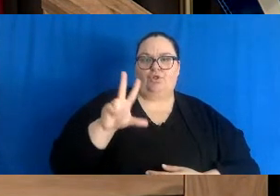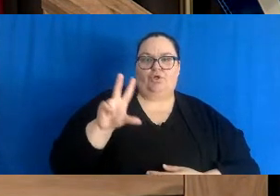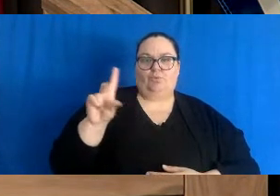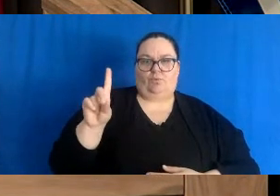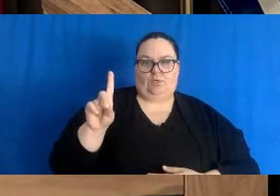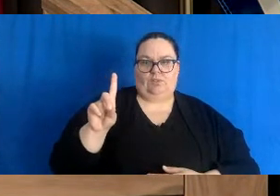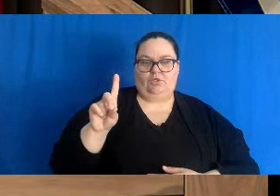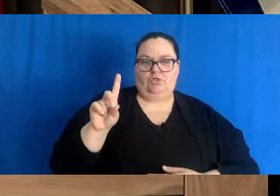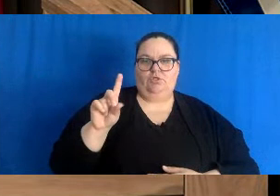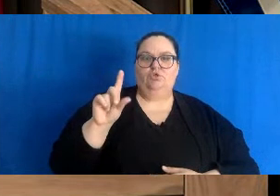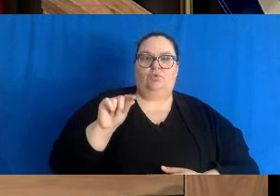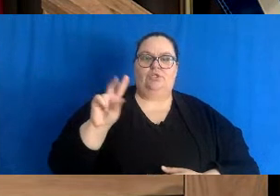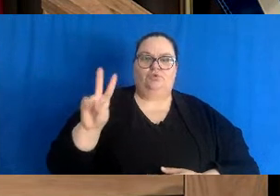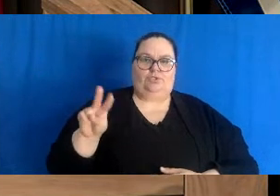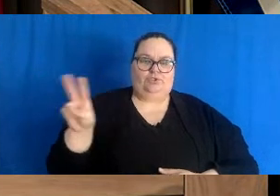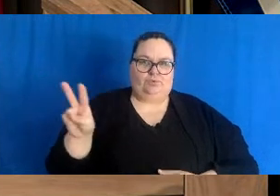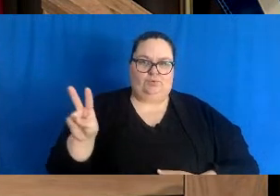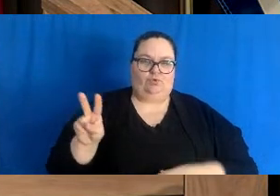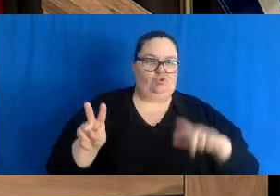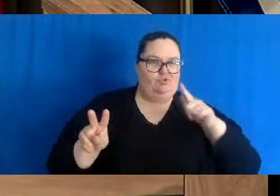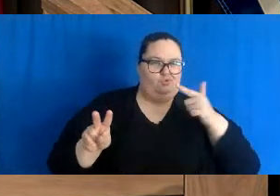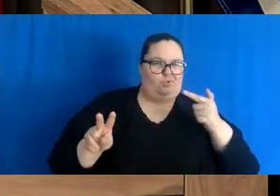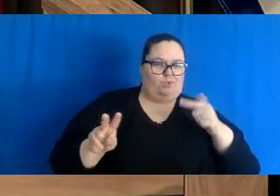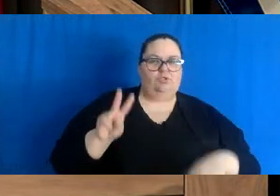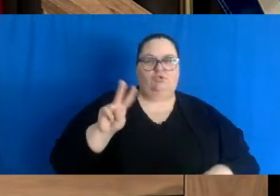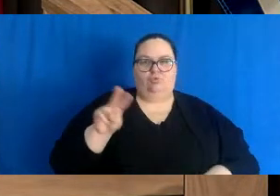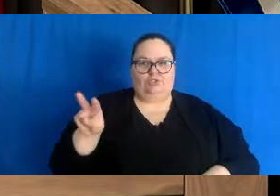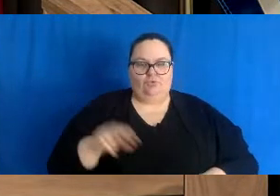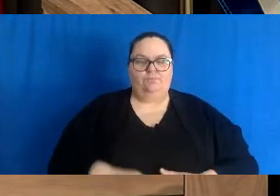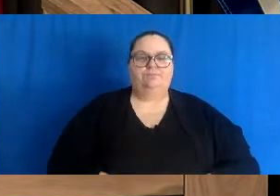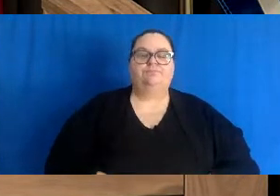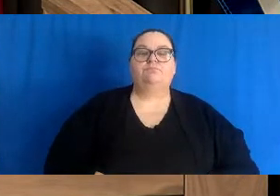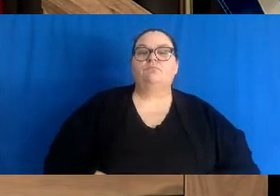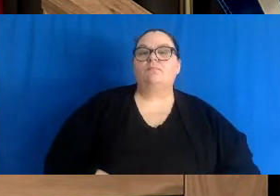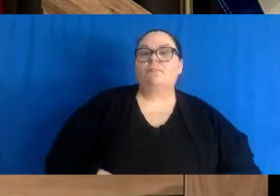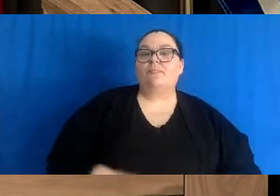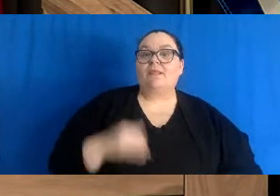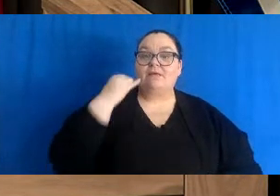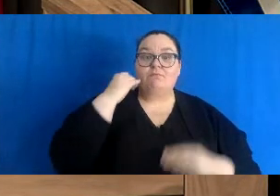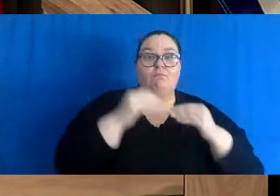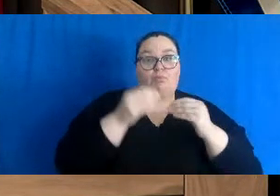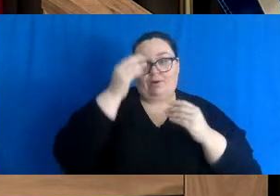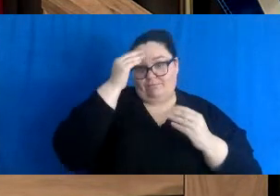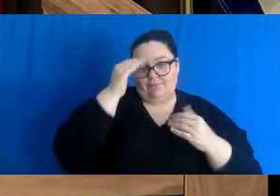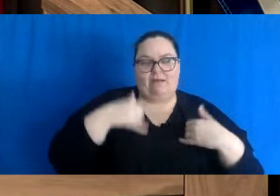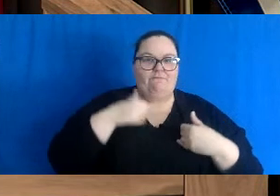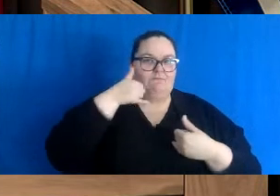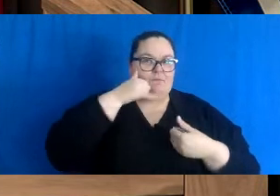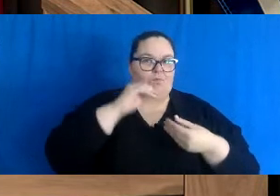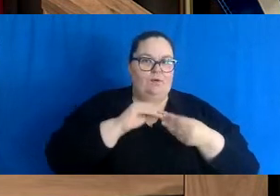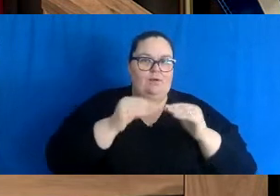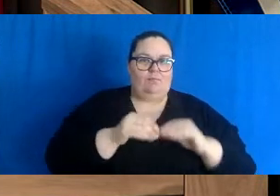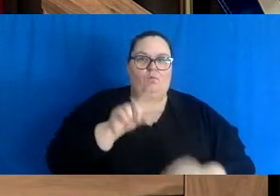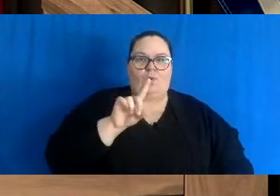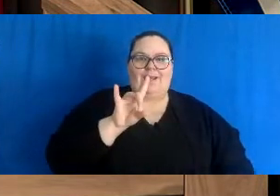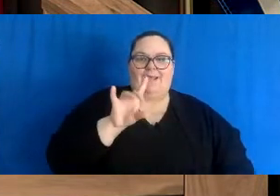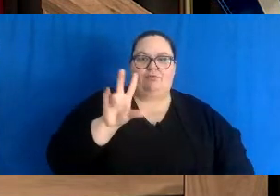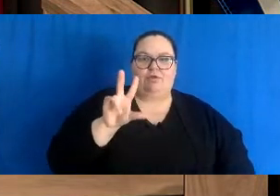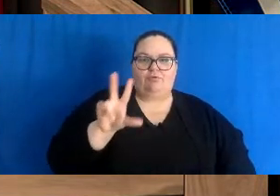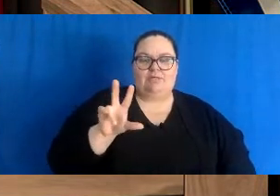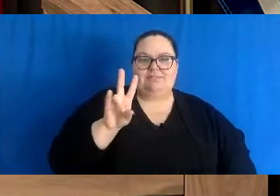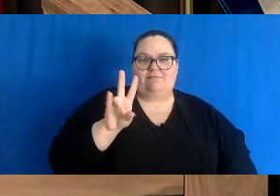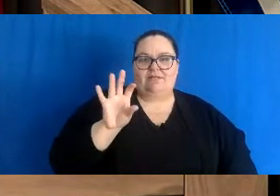For more information about the NB Small Business Recovery Grant Program, call 1-833-799-7966